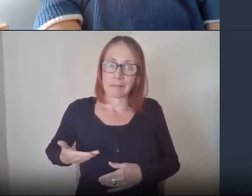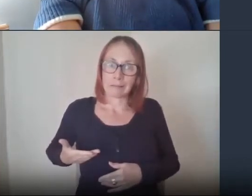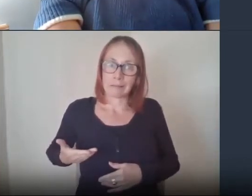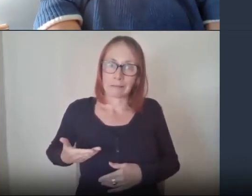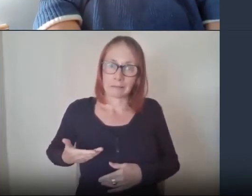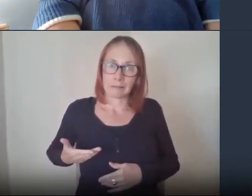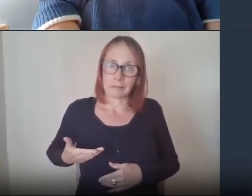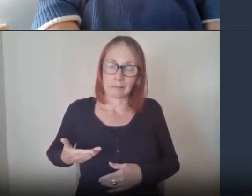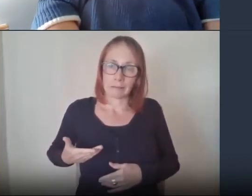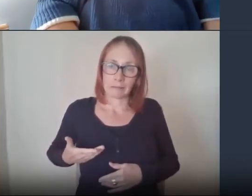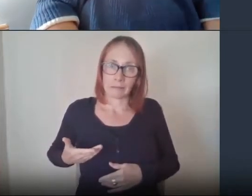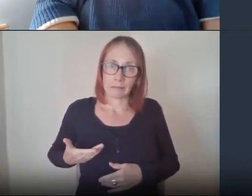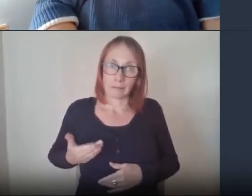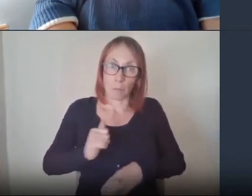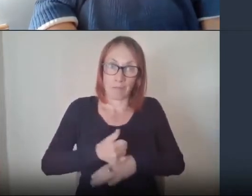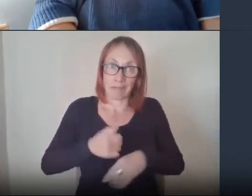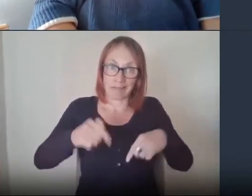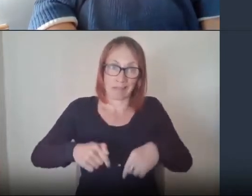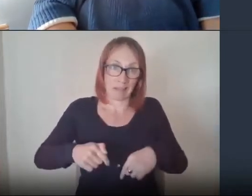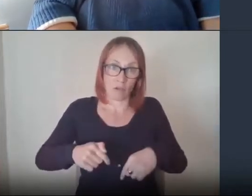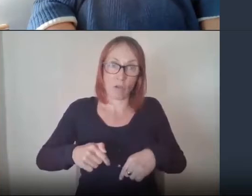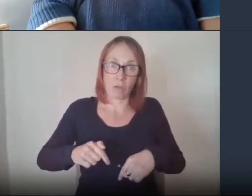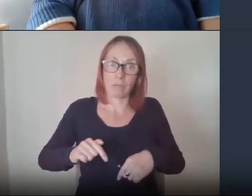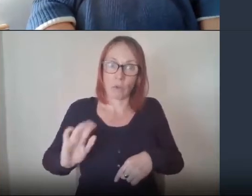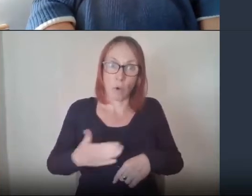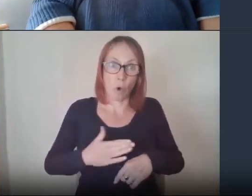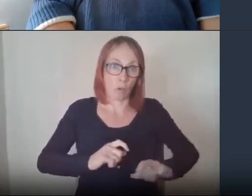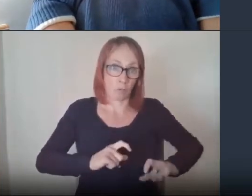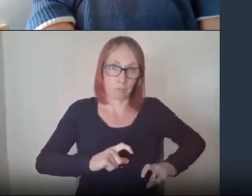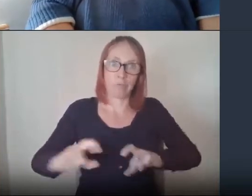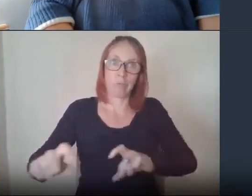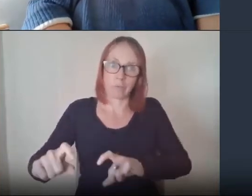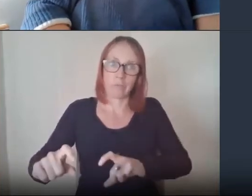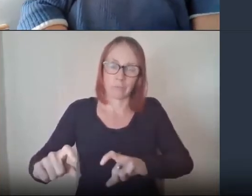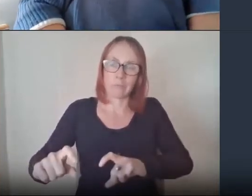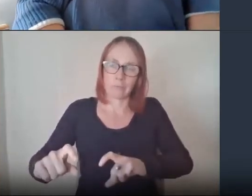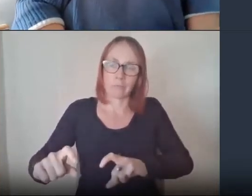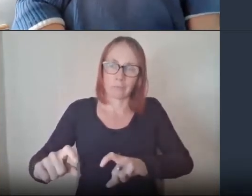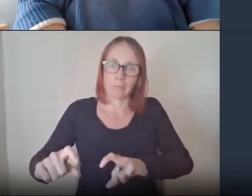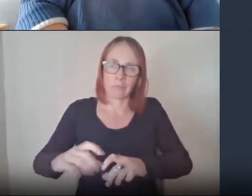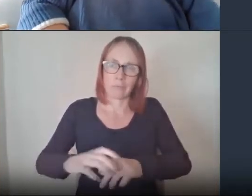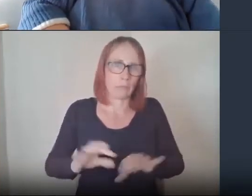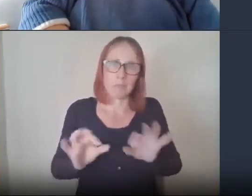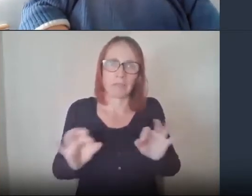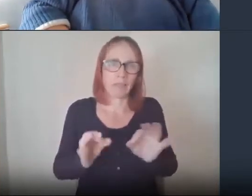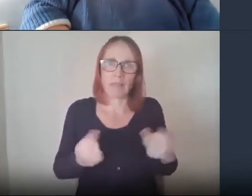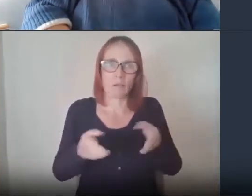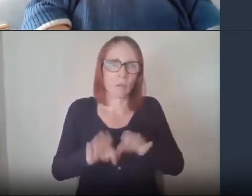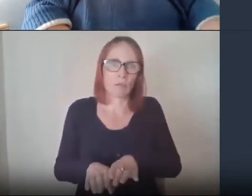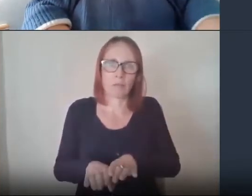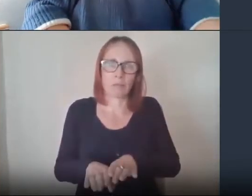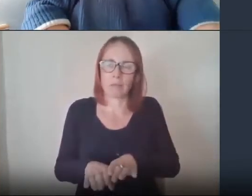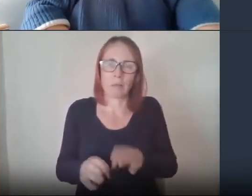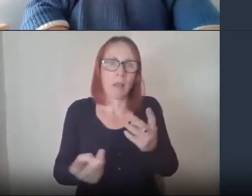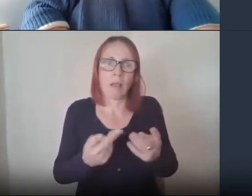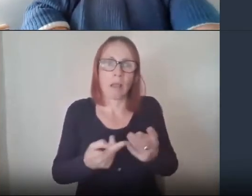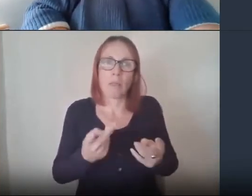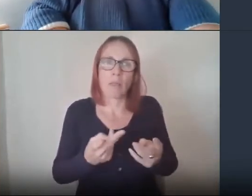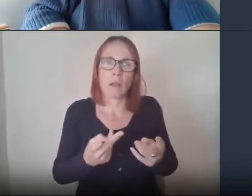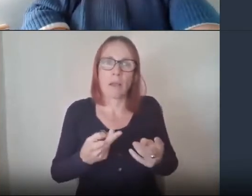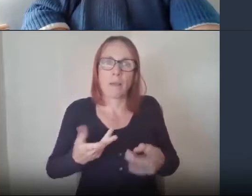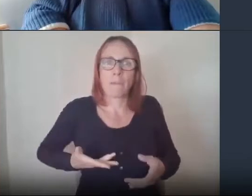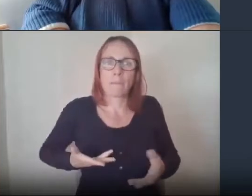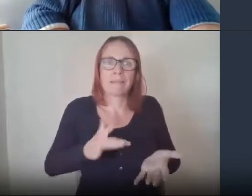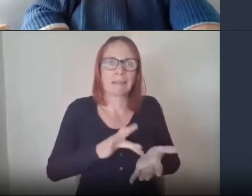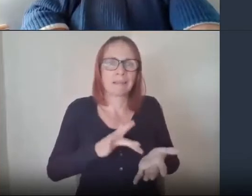that were based here are still here you know um and that's not true of many other business centers i would suggest